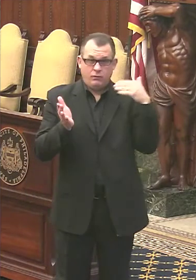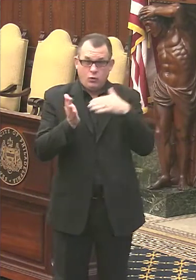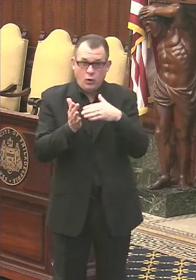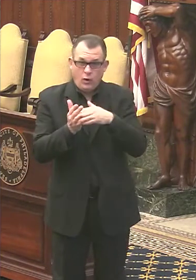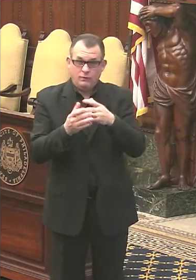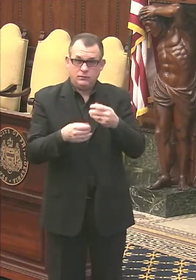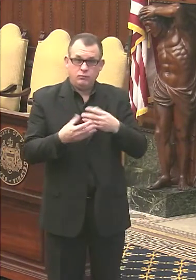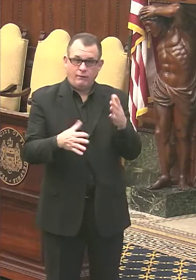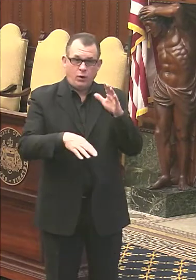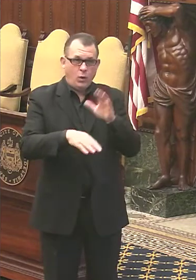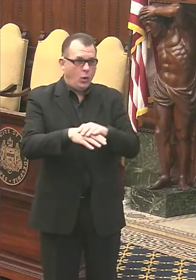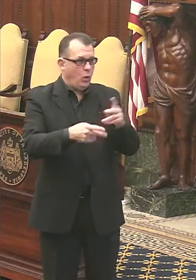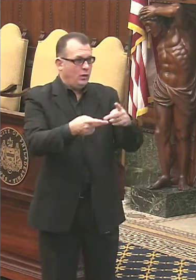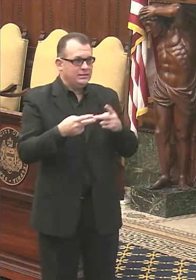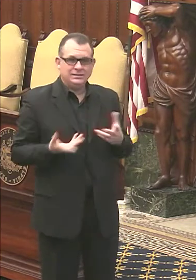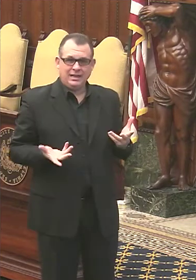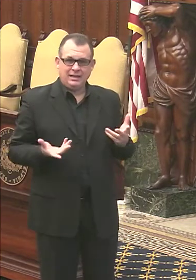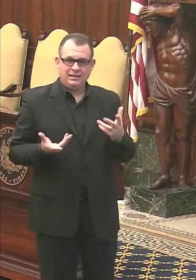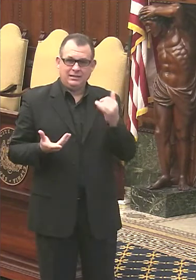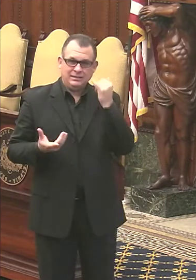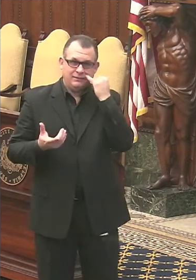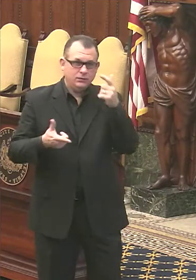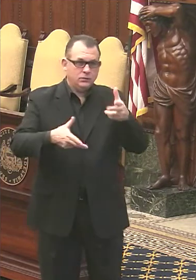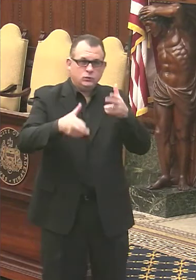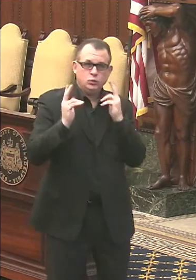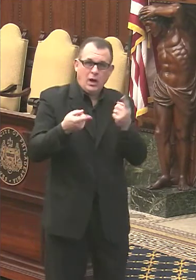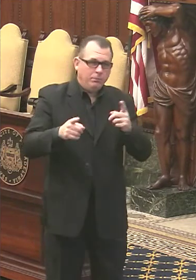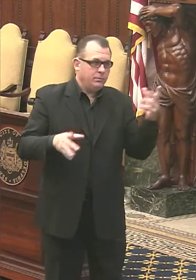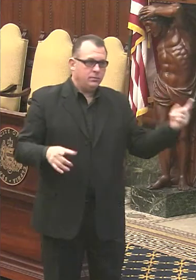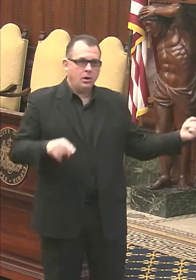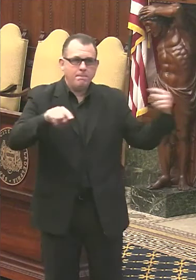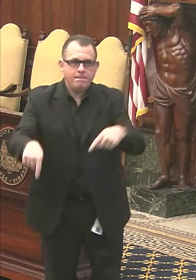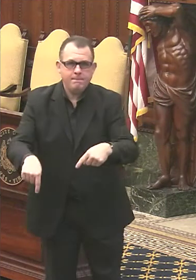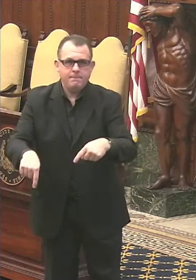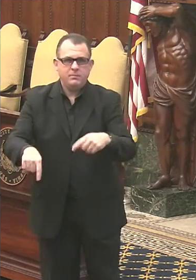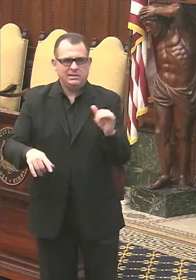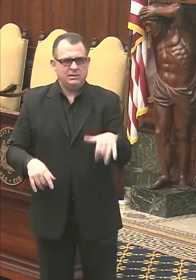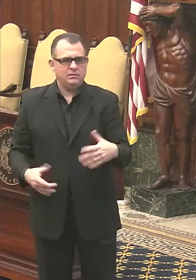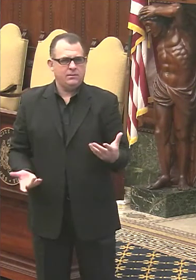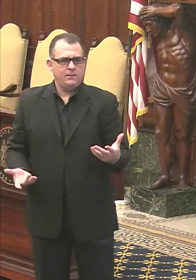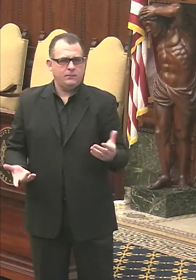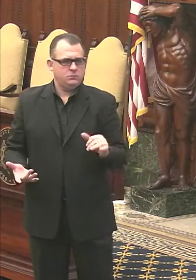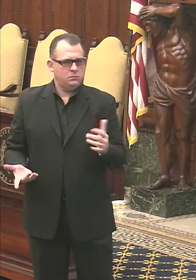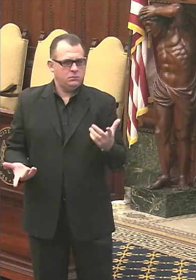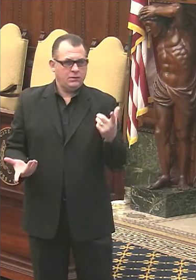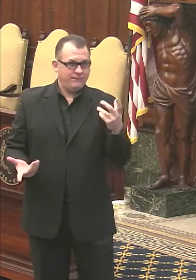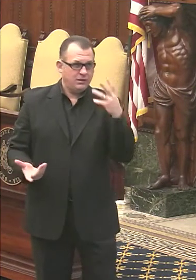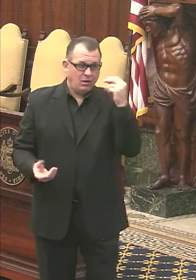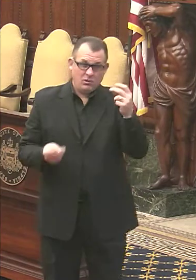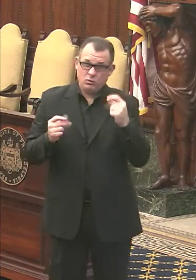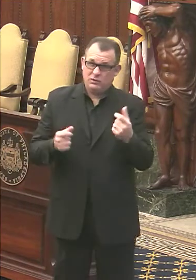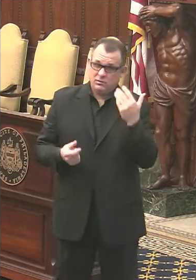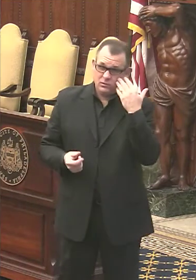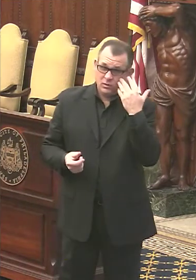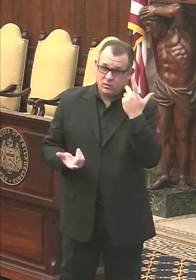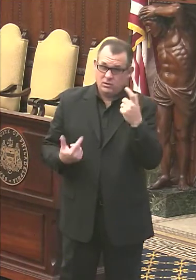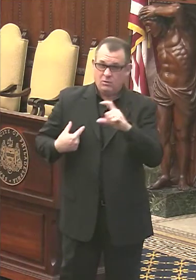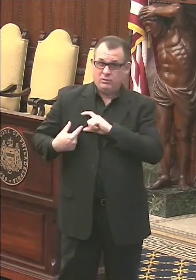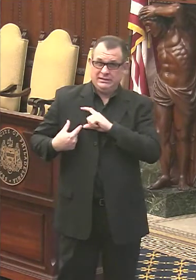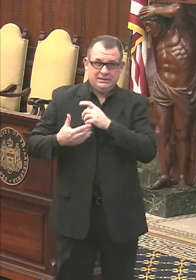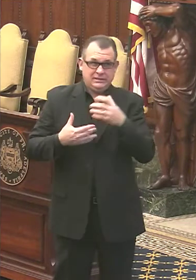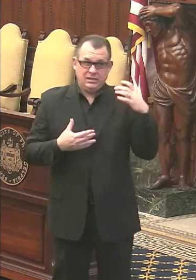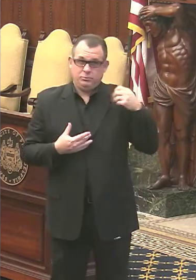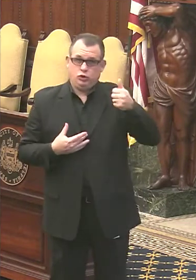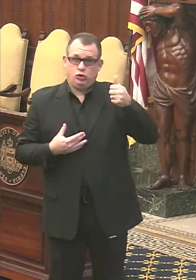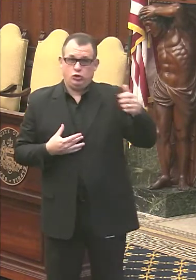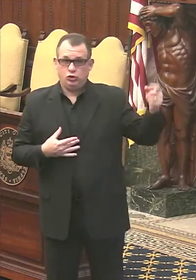immediately, uh, after shooting or homicide or, or a major crime, they go out quickly, including the police commissioner. Uh, so they would be on